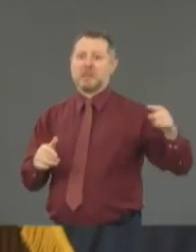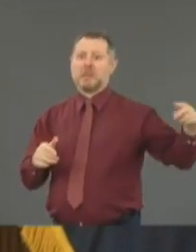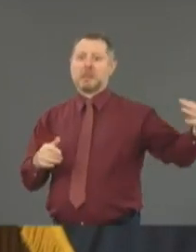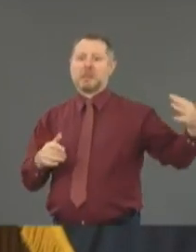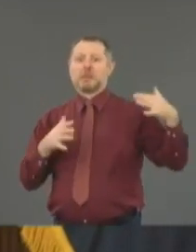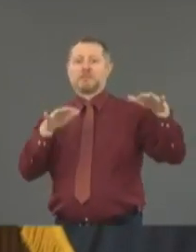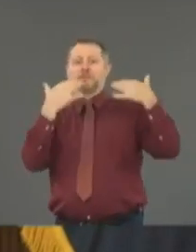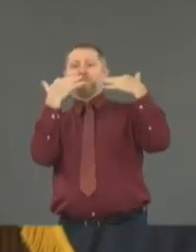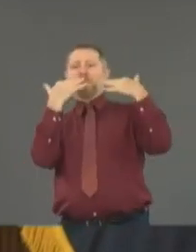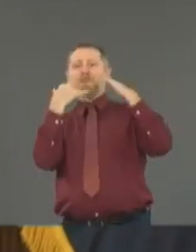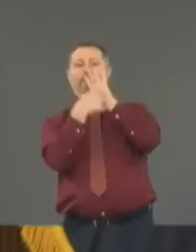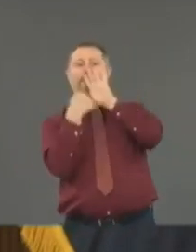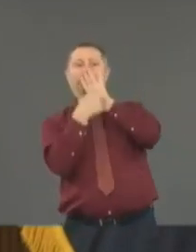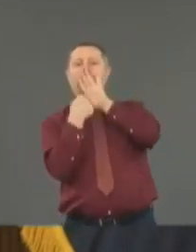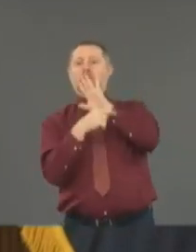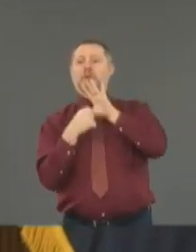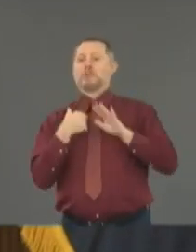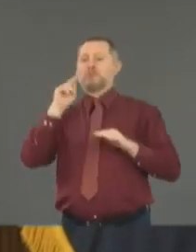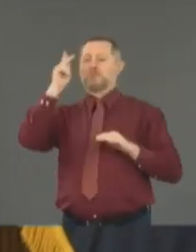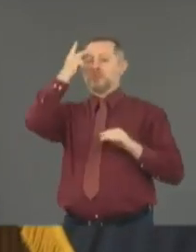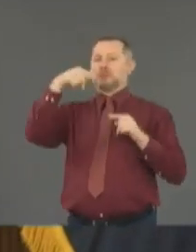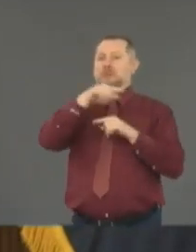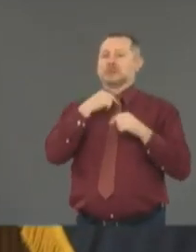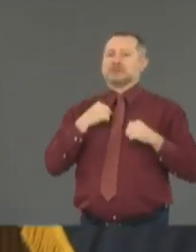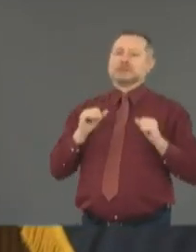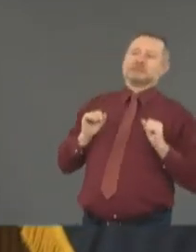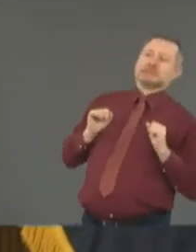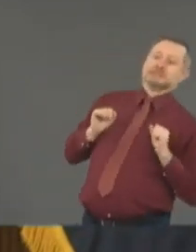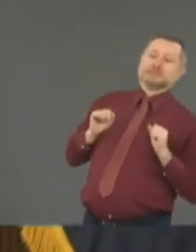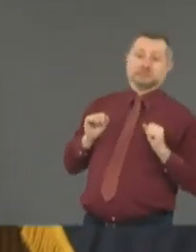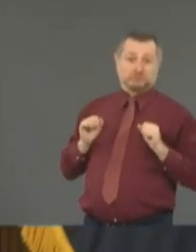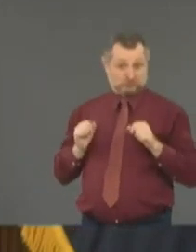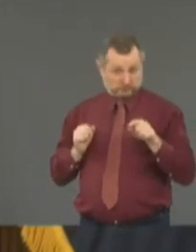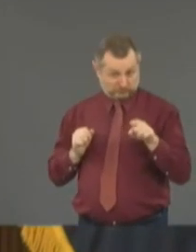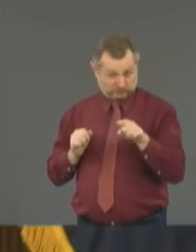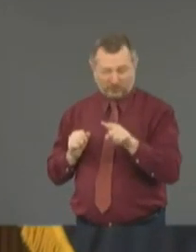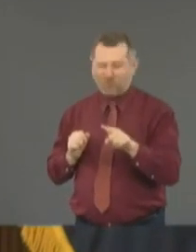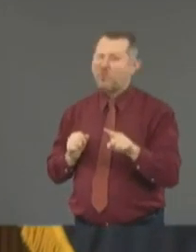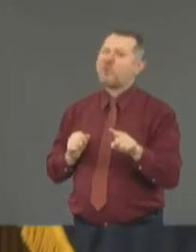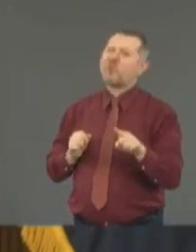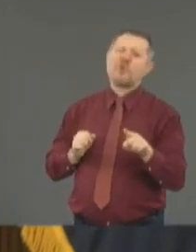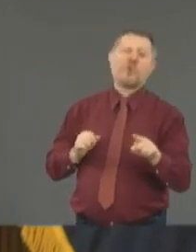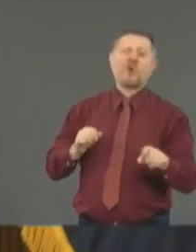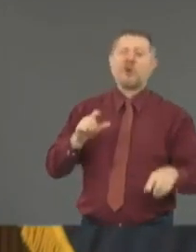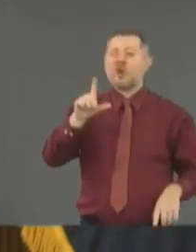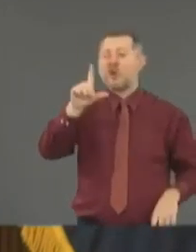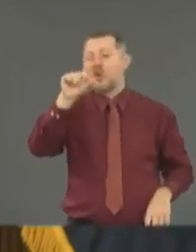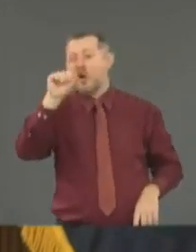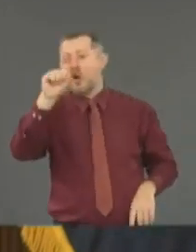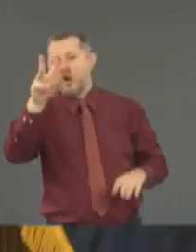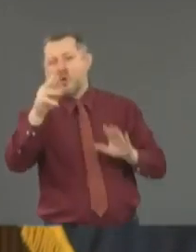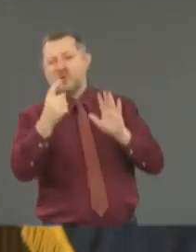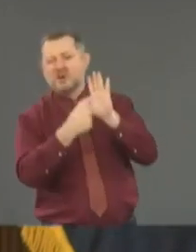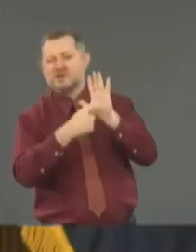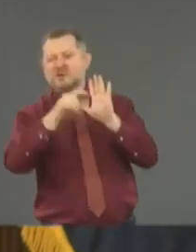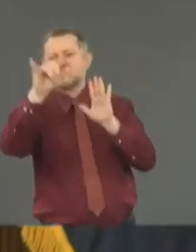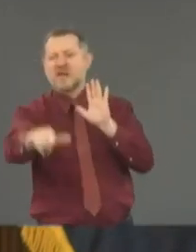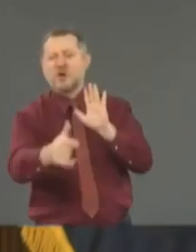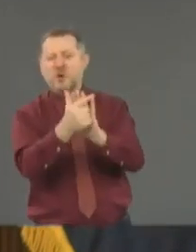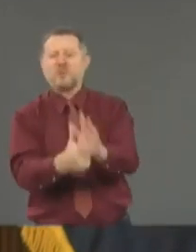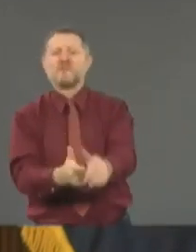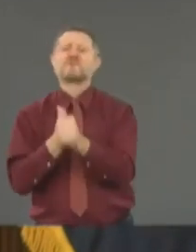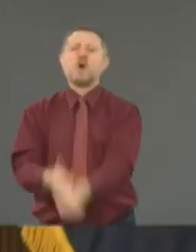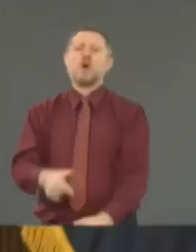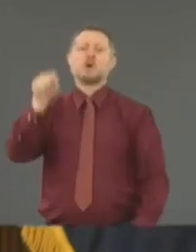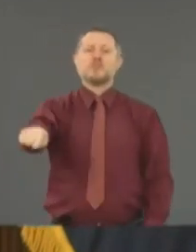hold people accountable for crimes. The law is the law, the law, we have to be